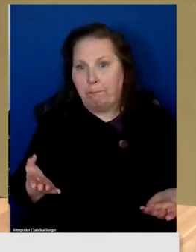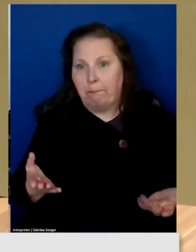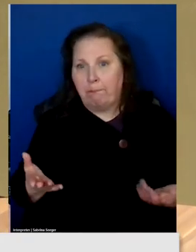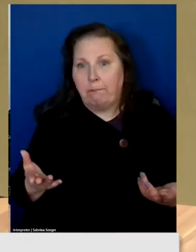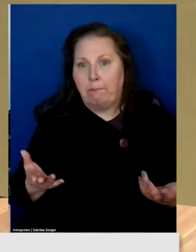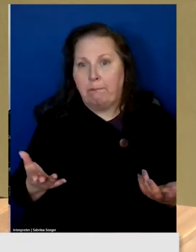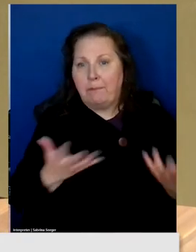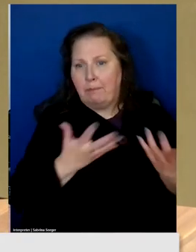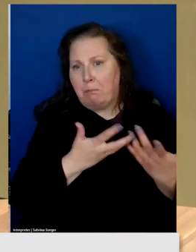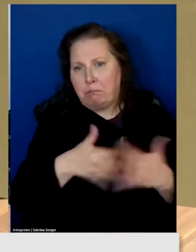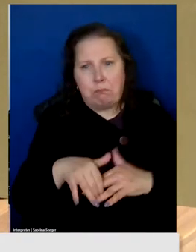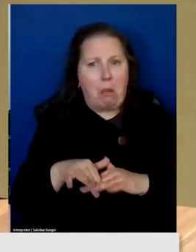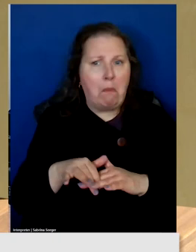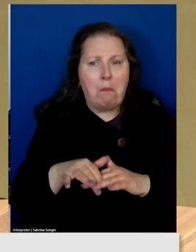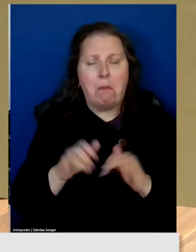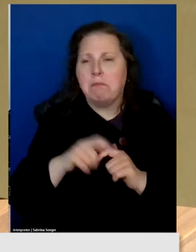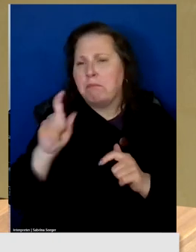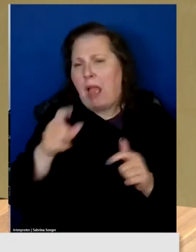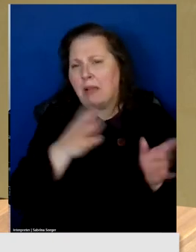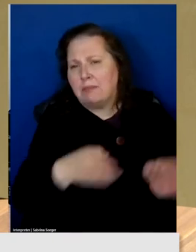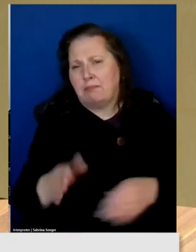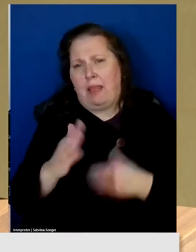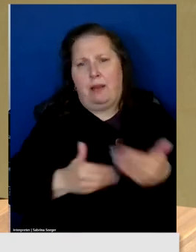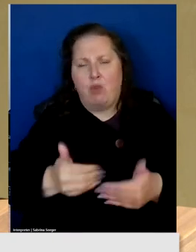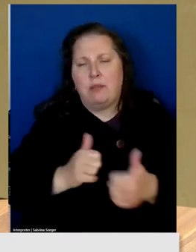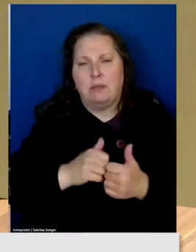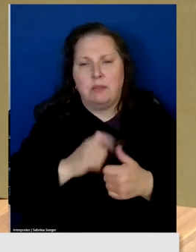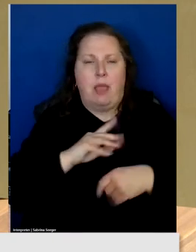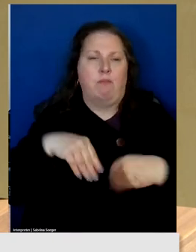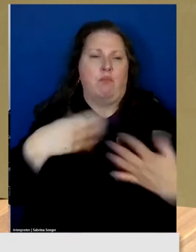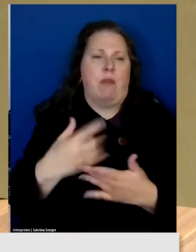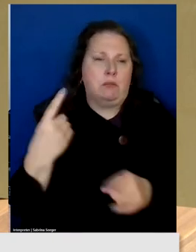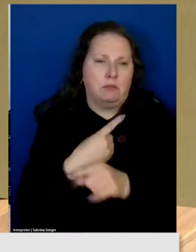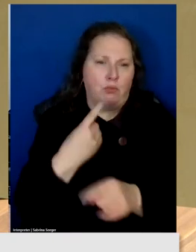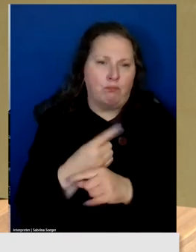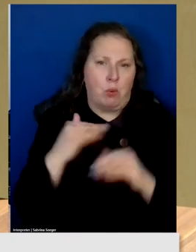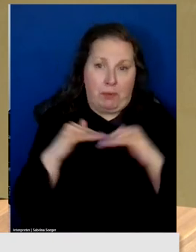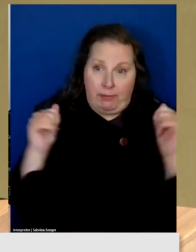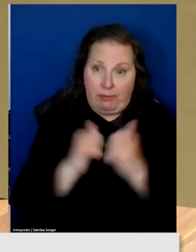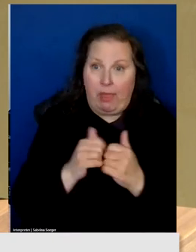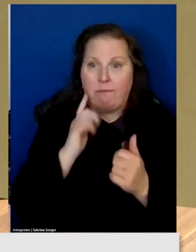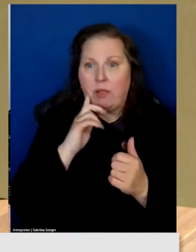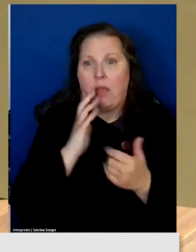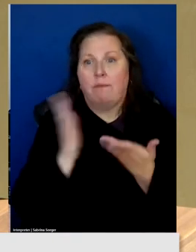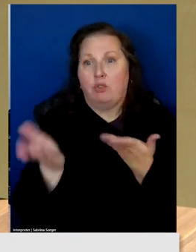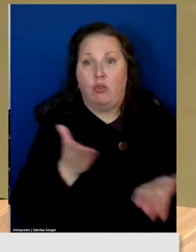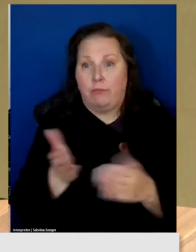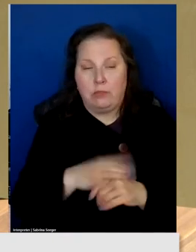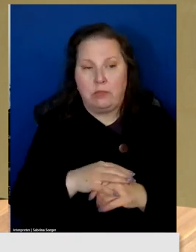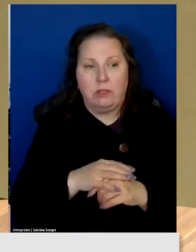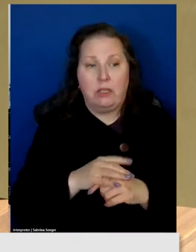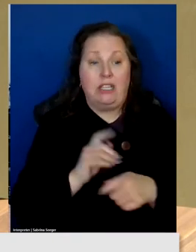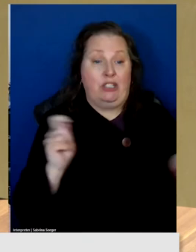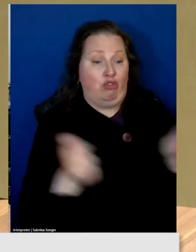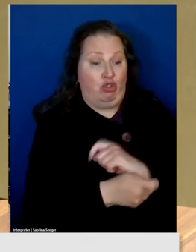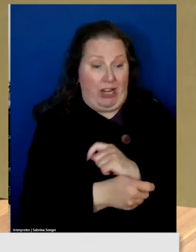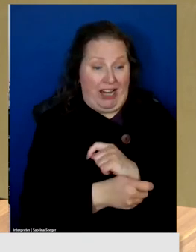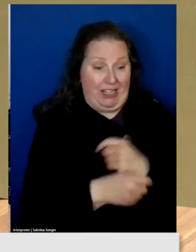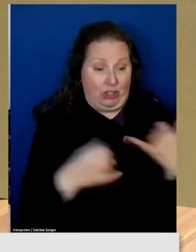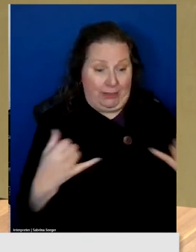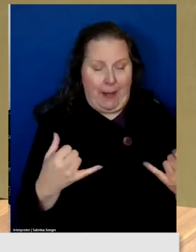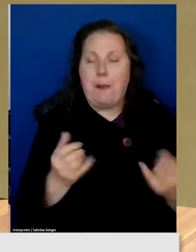planning process. It is going to be challenging to change paths at this date, but we must,